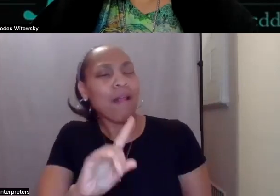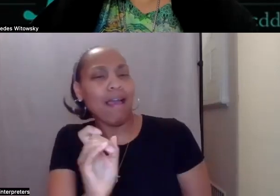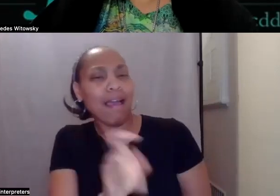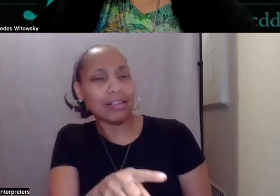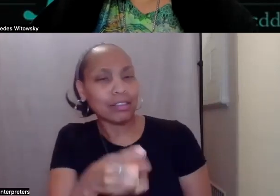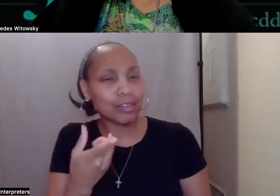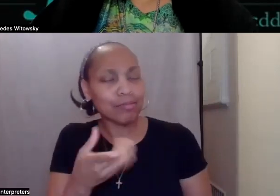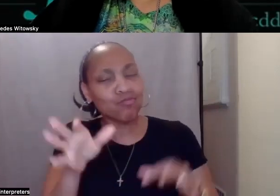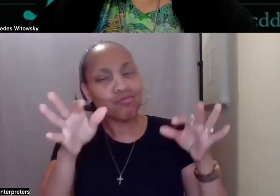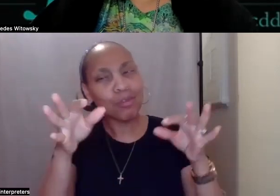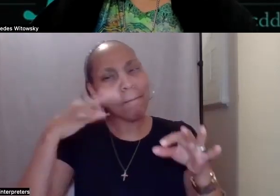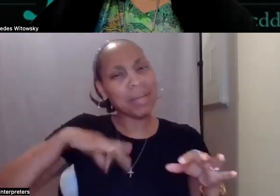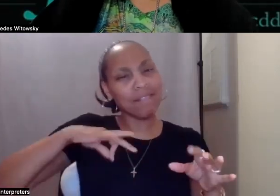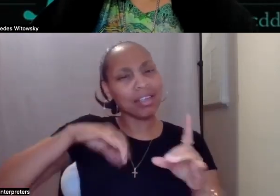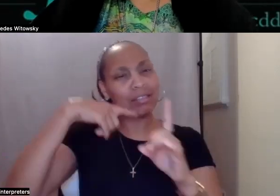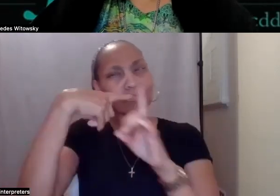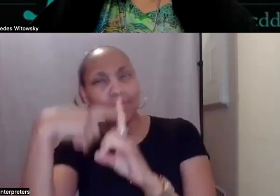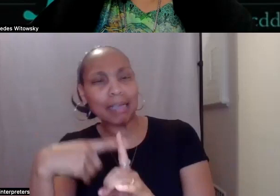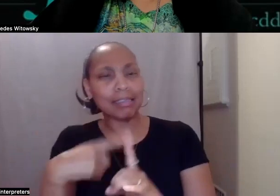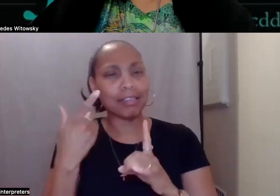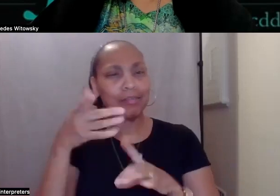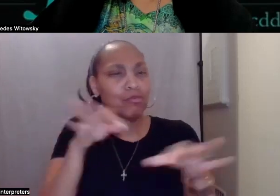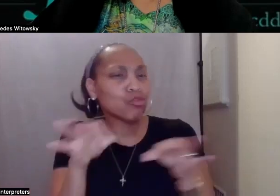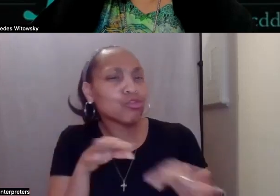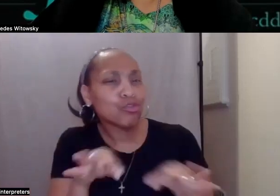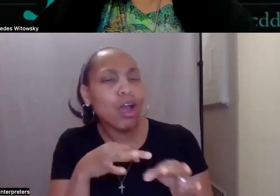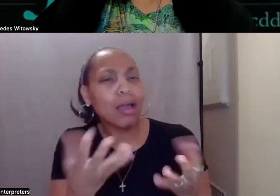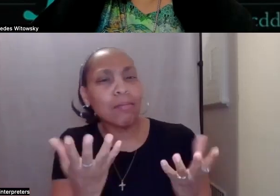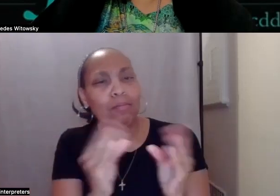the benefits of self-direction in your life.